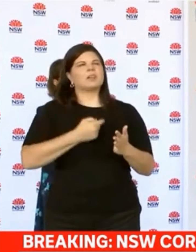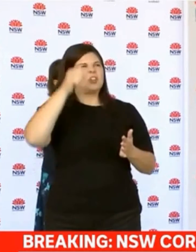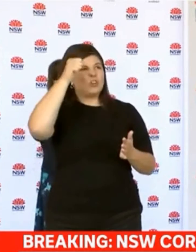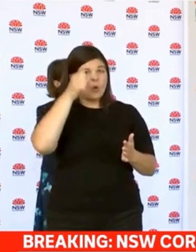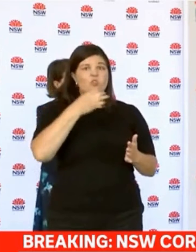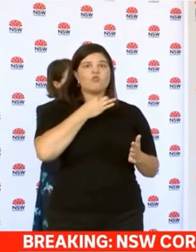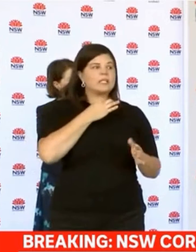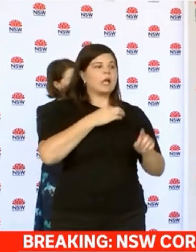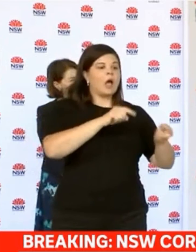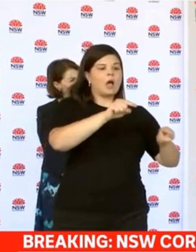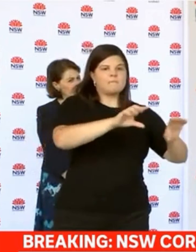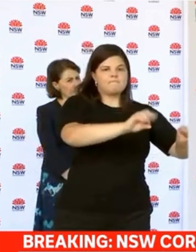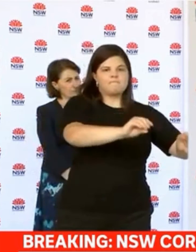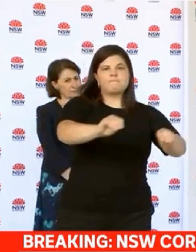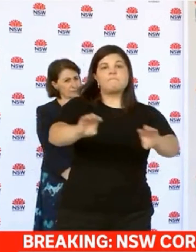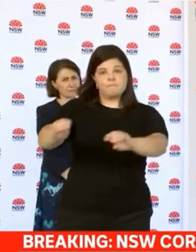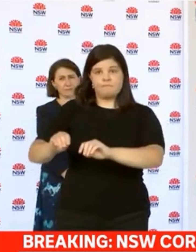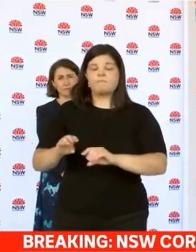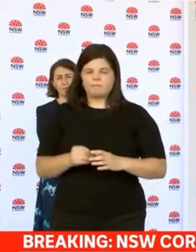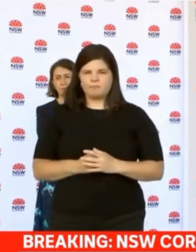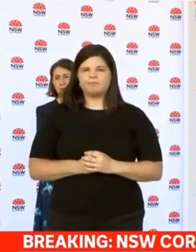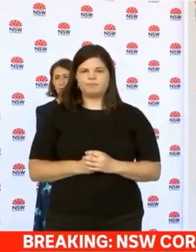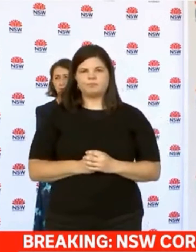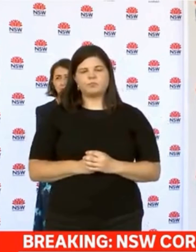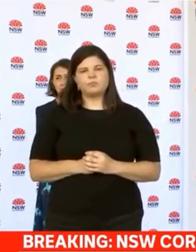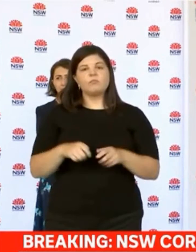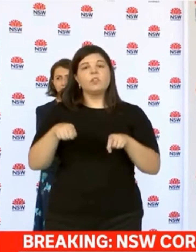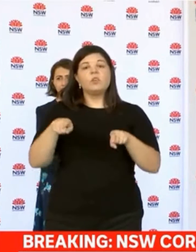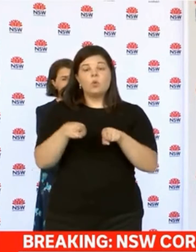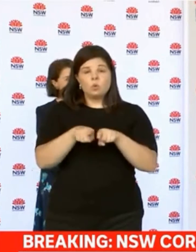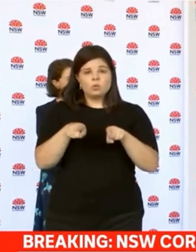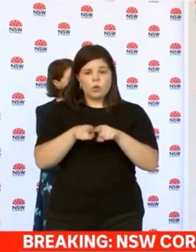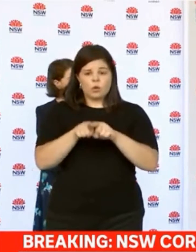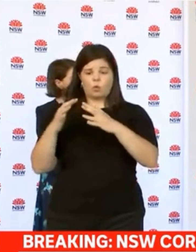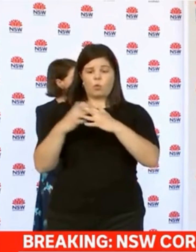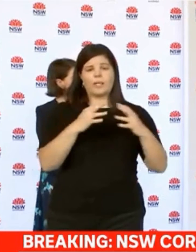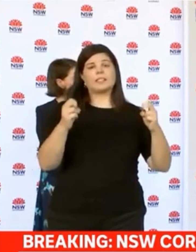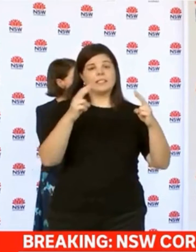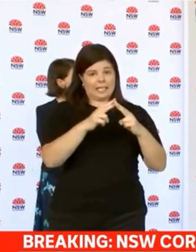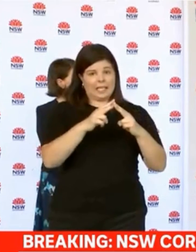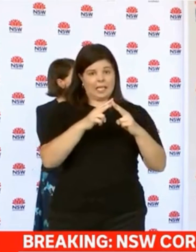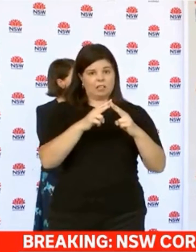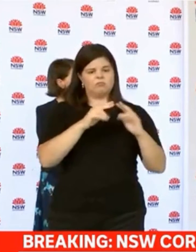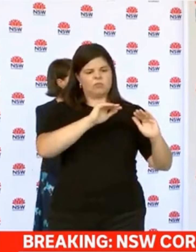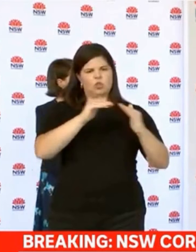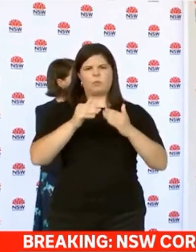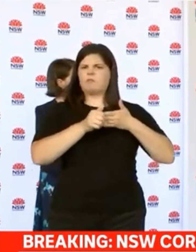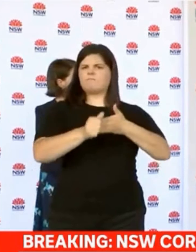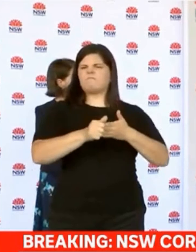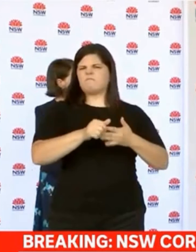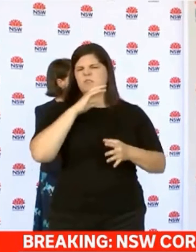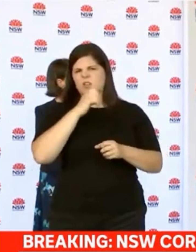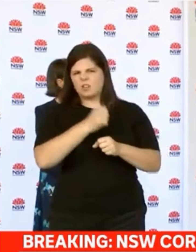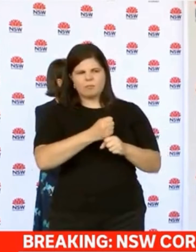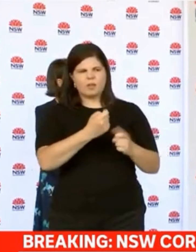under control. I emphasise that. I'd also just want to call on the community leaders in Western Sydney to make sure that the